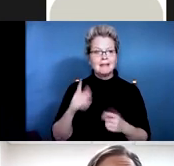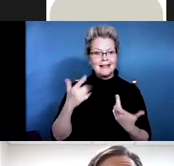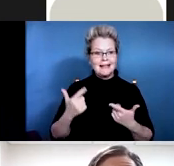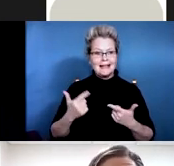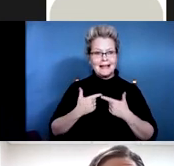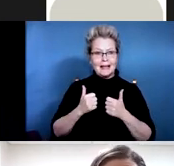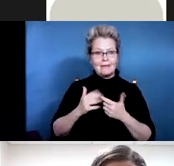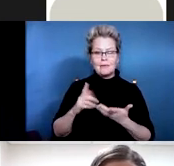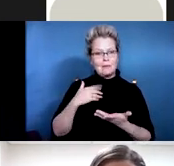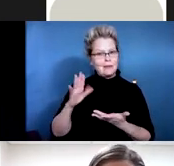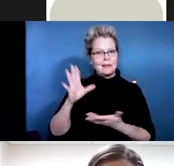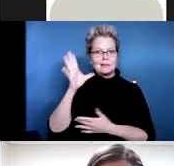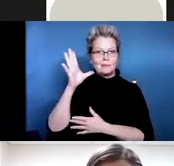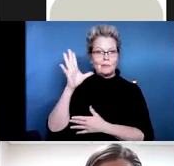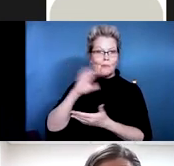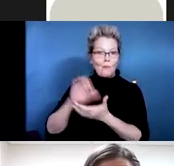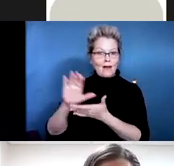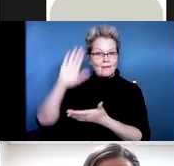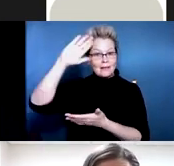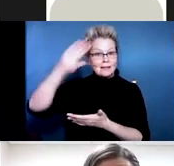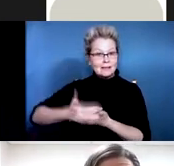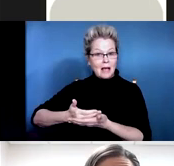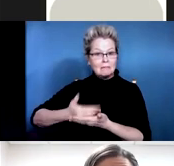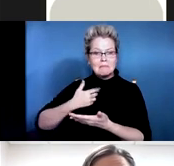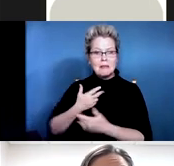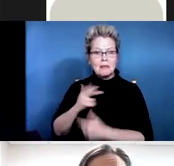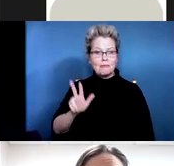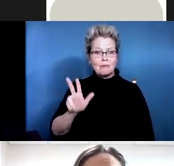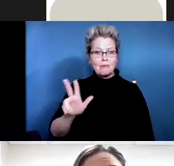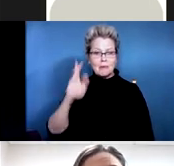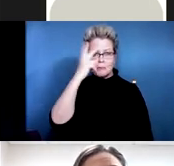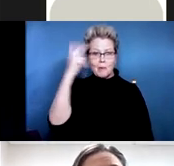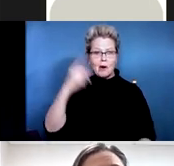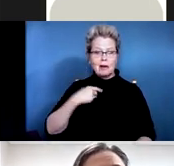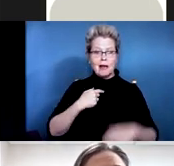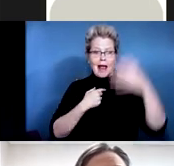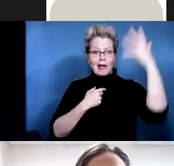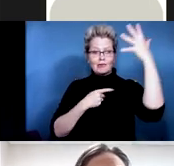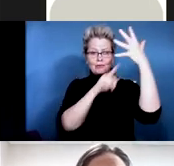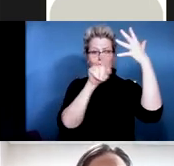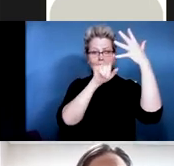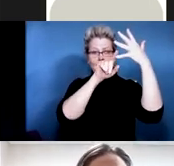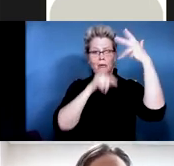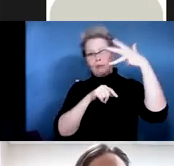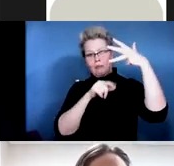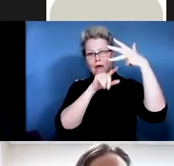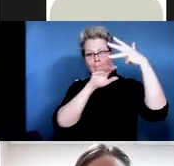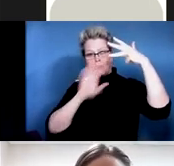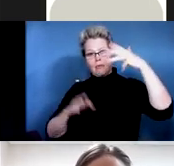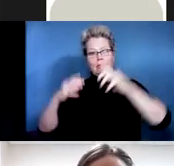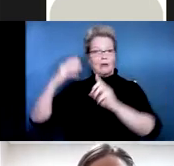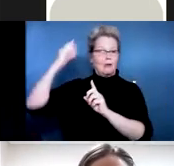in a park at his son's baseball game and a big storm came, came up by. So he was walking with his wife and